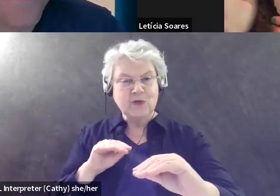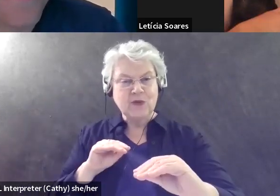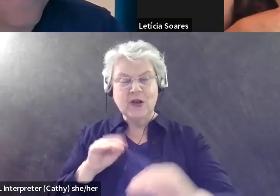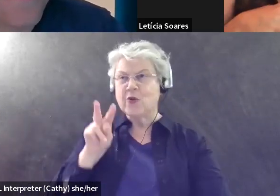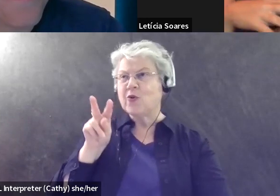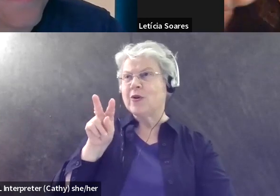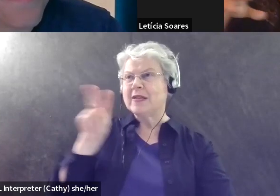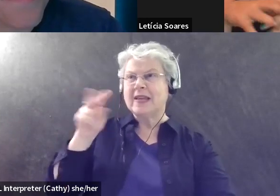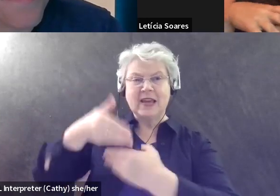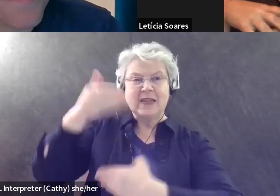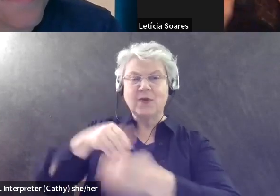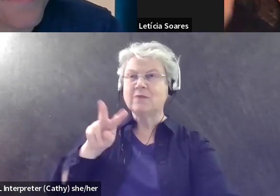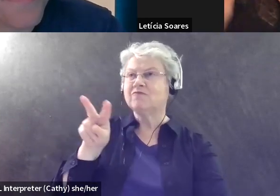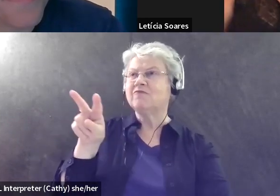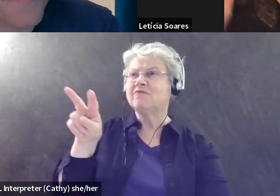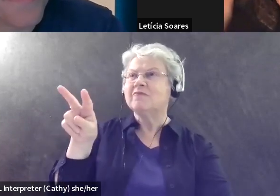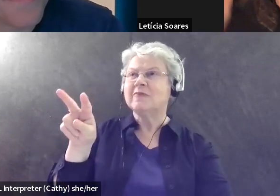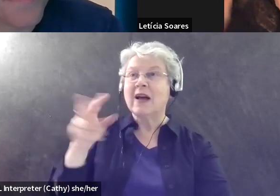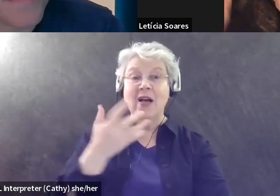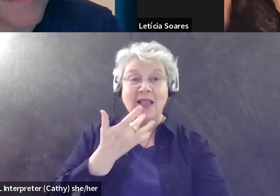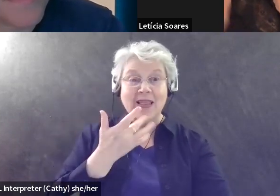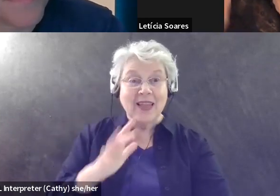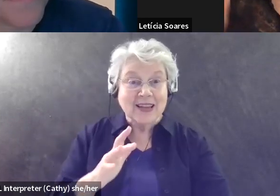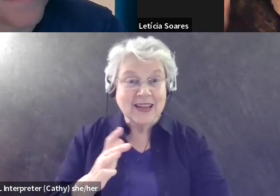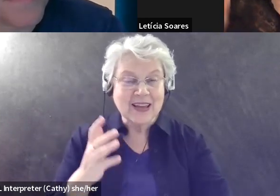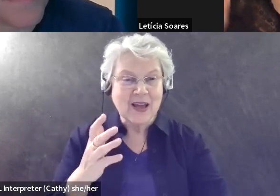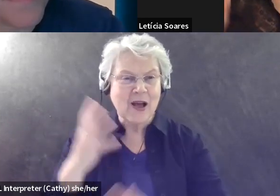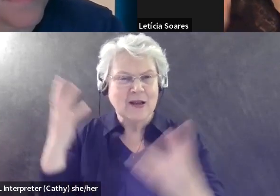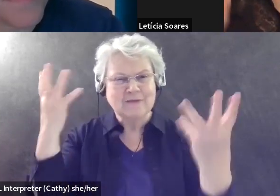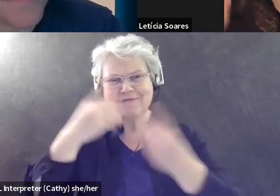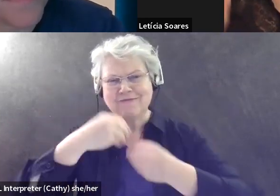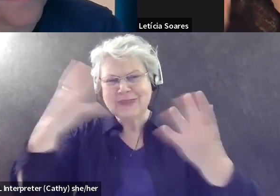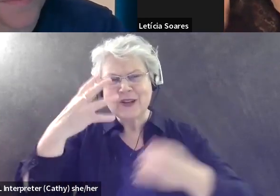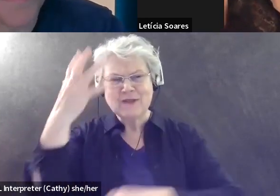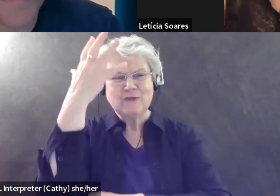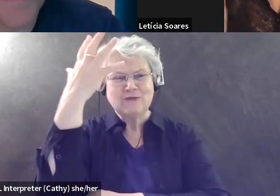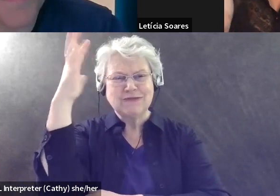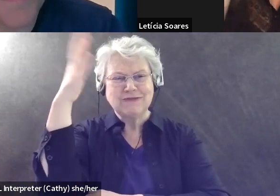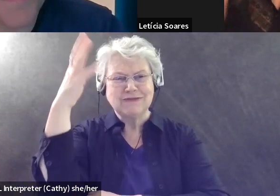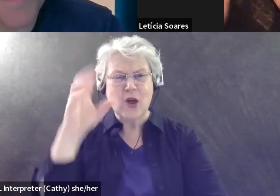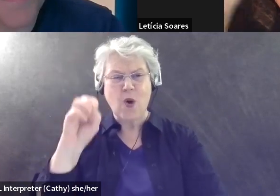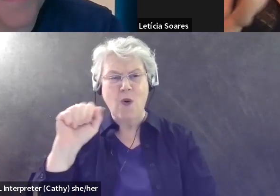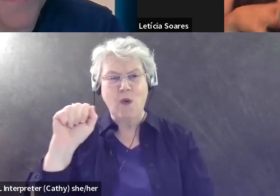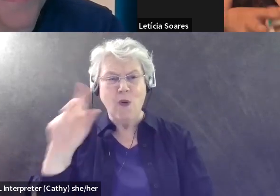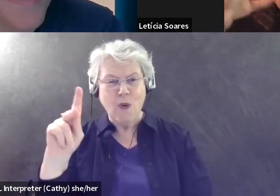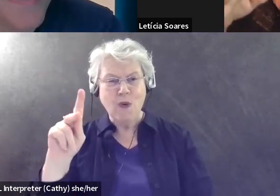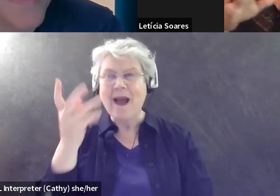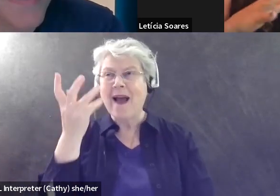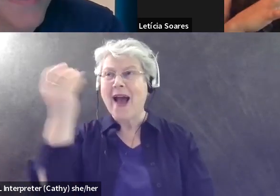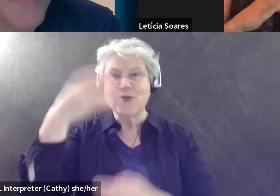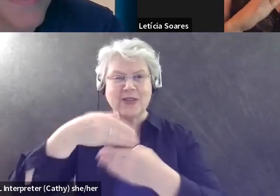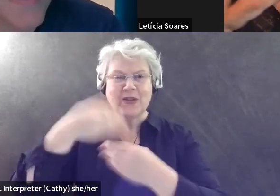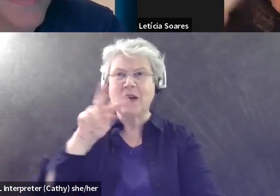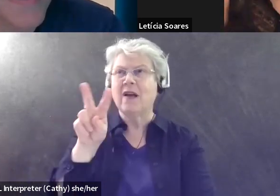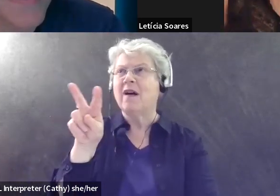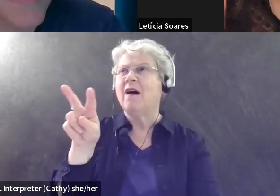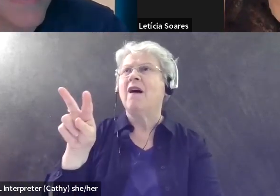I had this really big and beautiful olive tree outside of my window. And that just